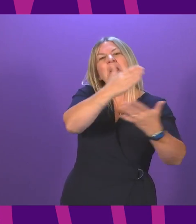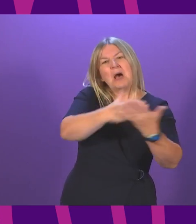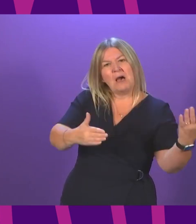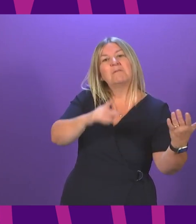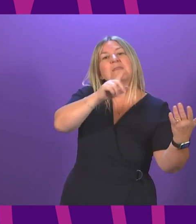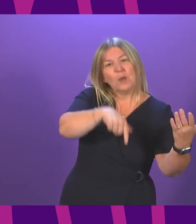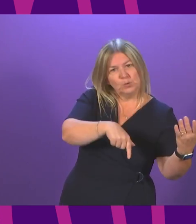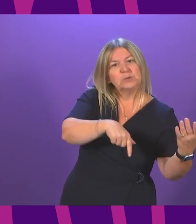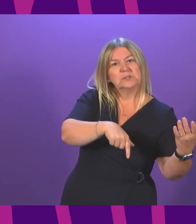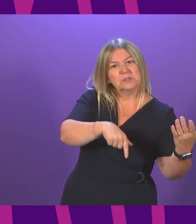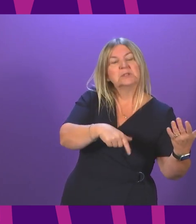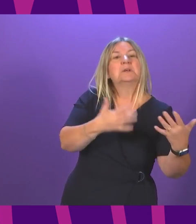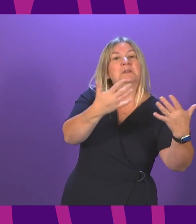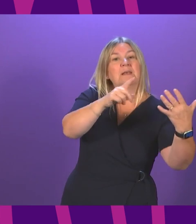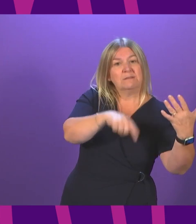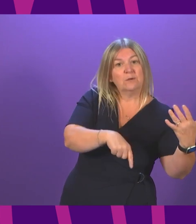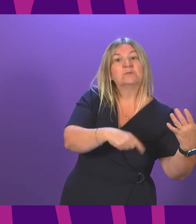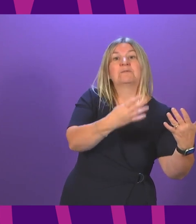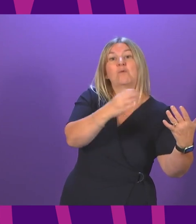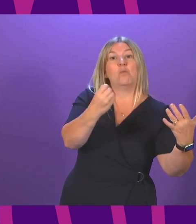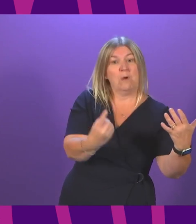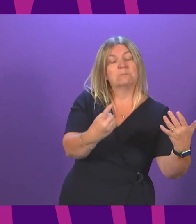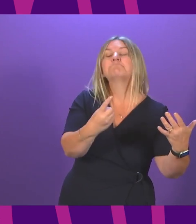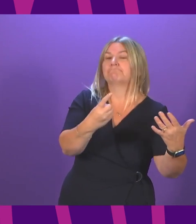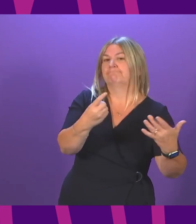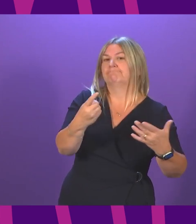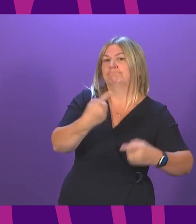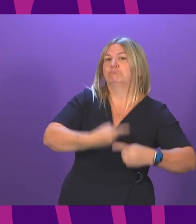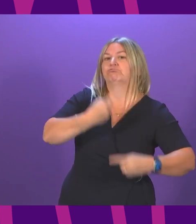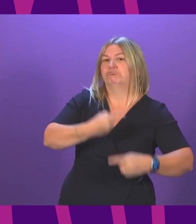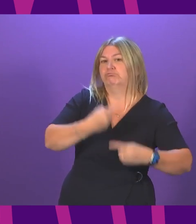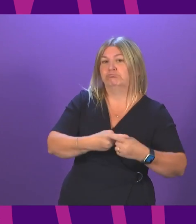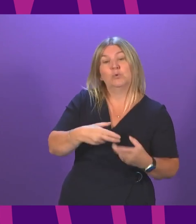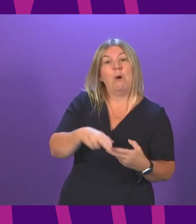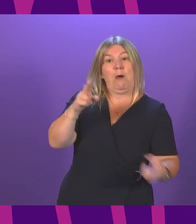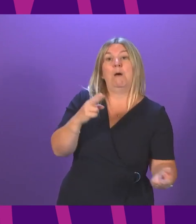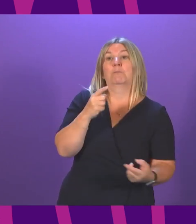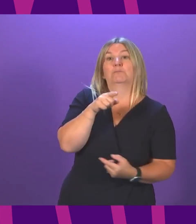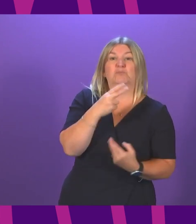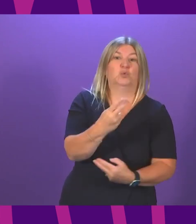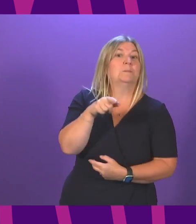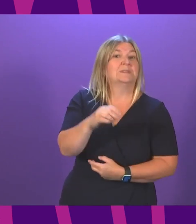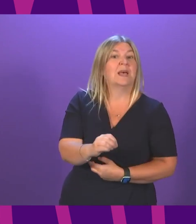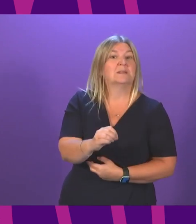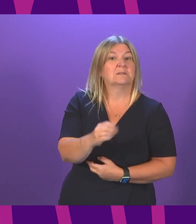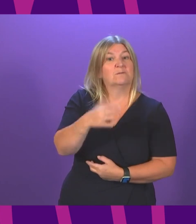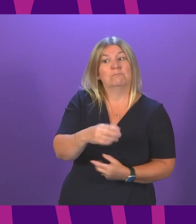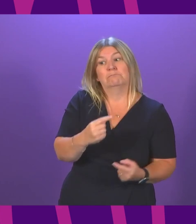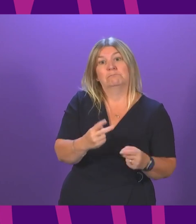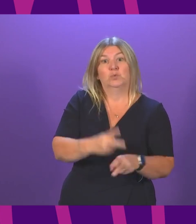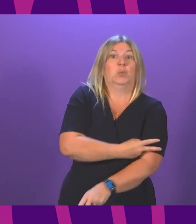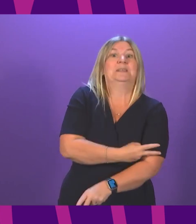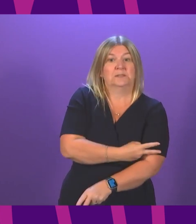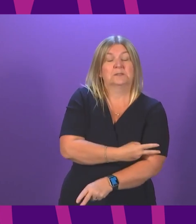10,401 emergency incidents. That was up 1.2% from the previous week. And for the most urgent